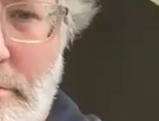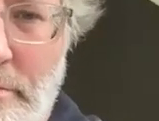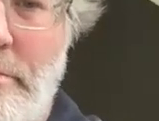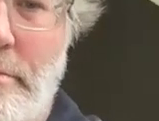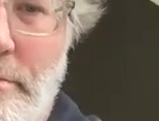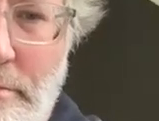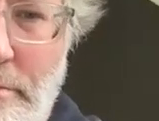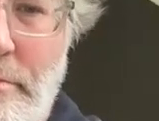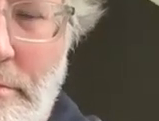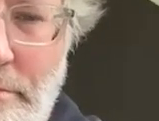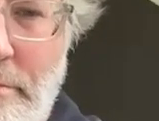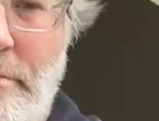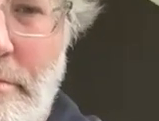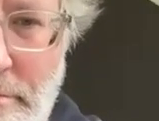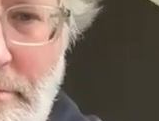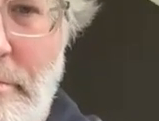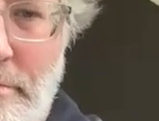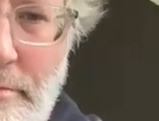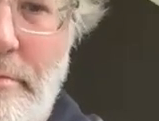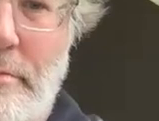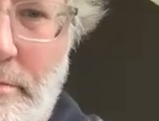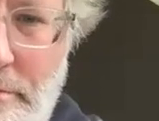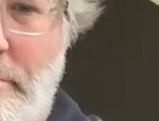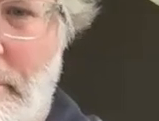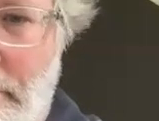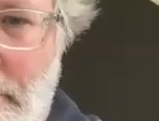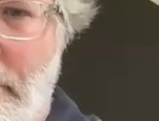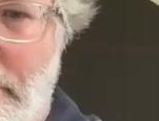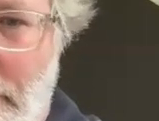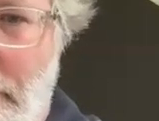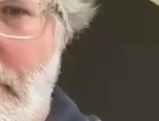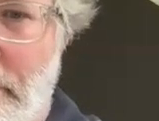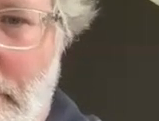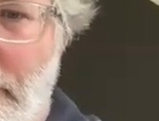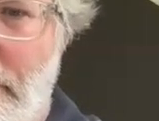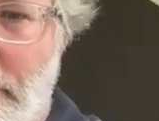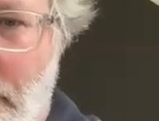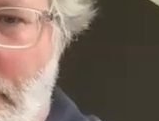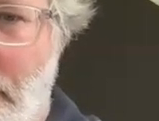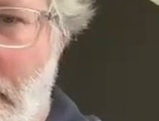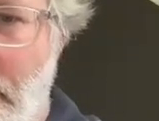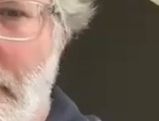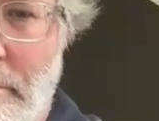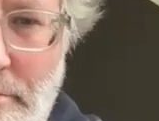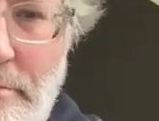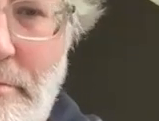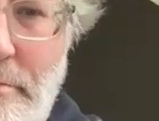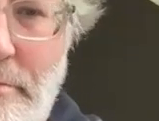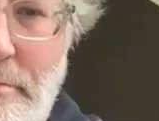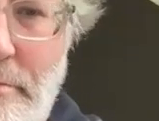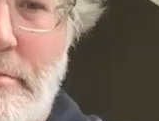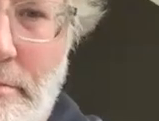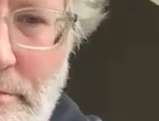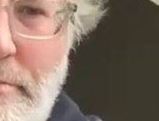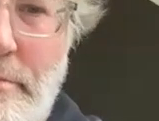needs to show a measurable change right not all organizations work that way some are able to tell compelling stories